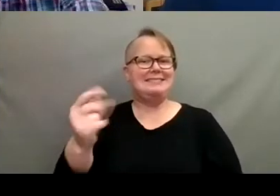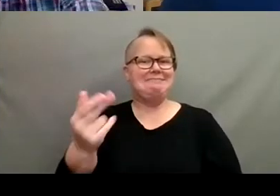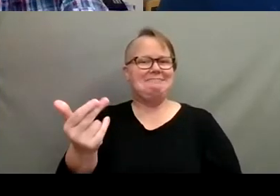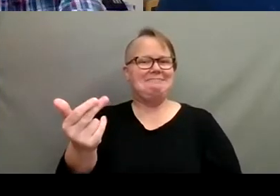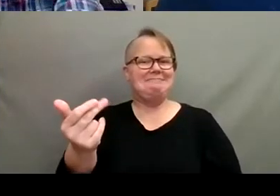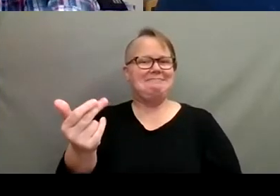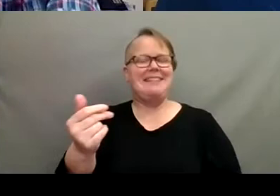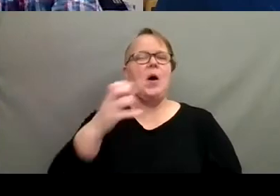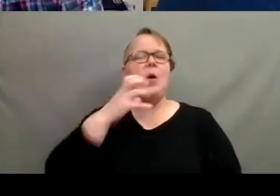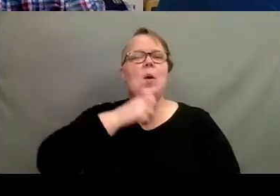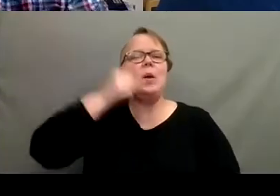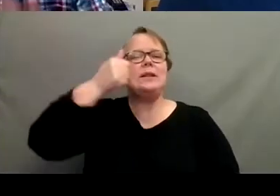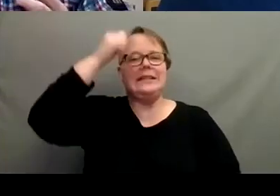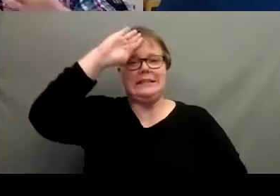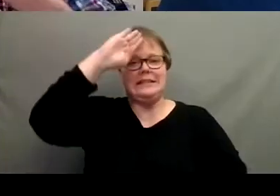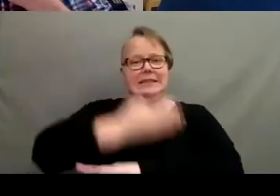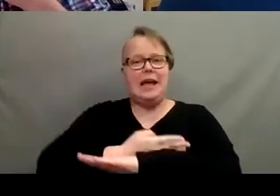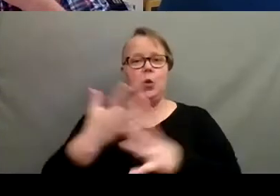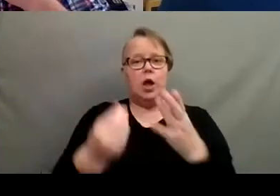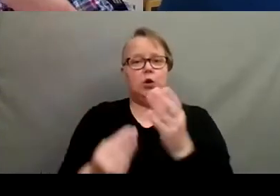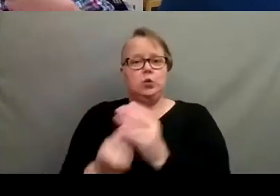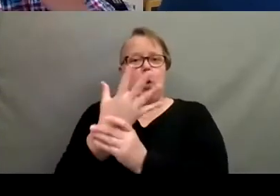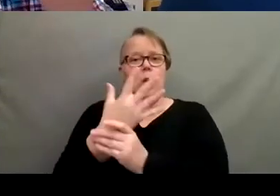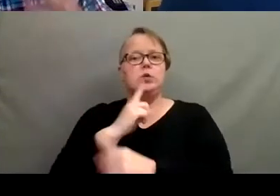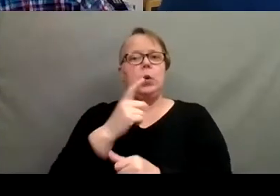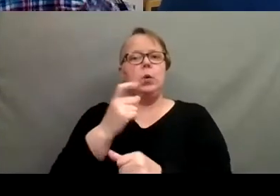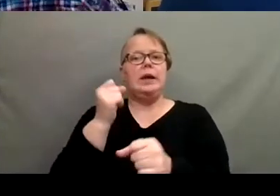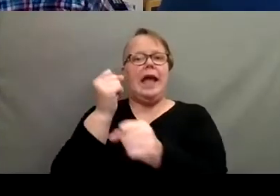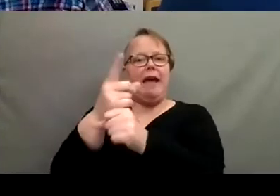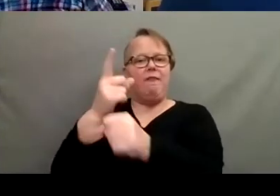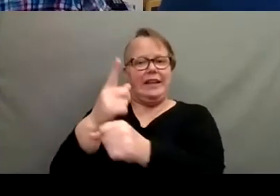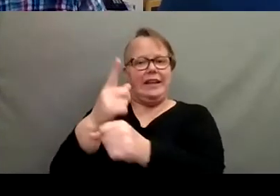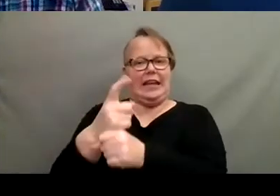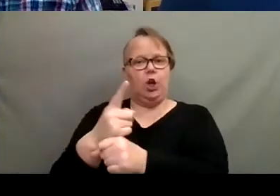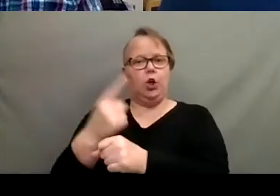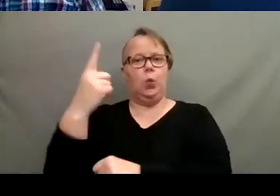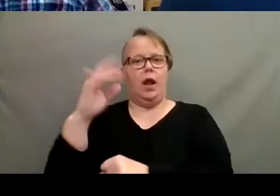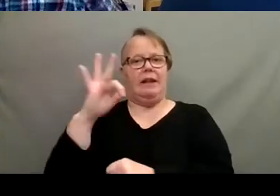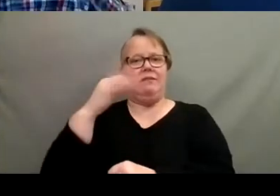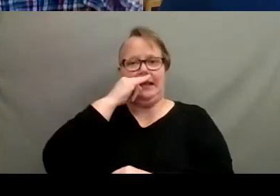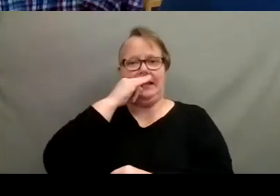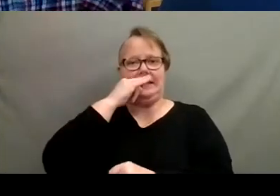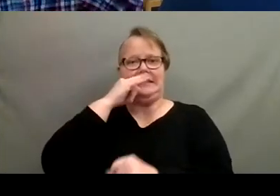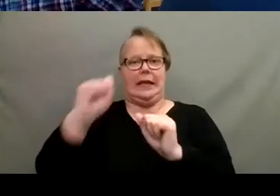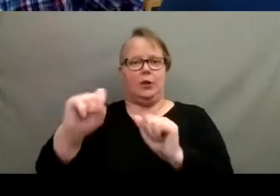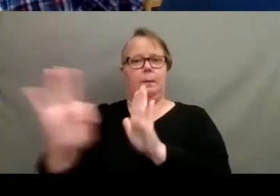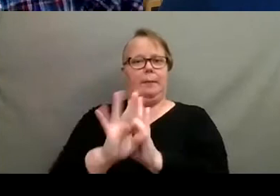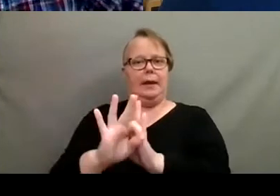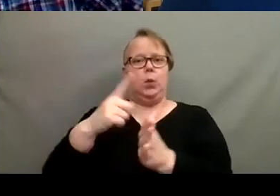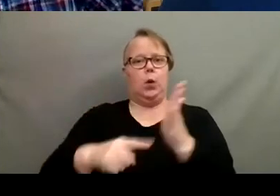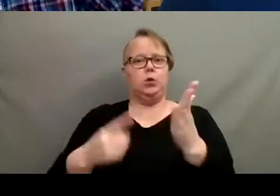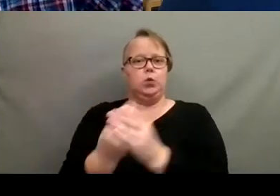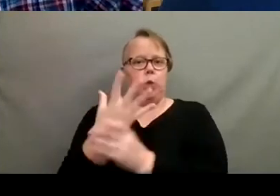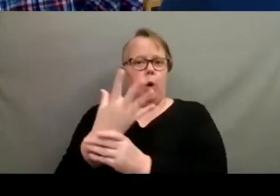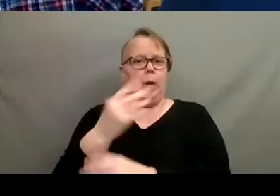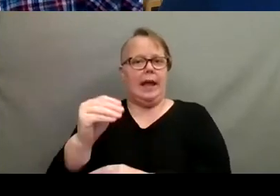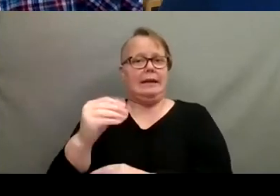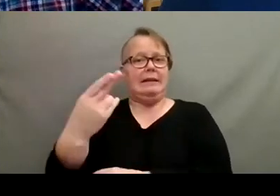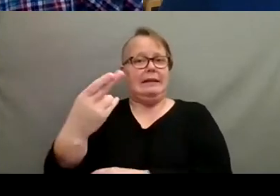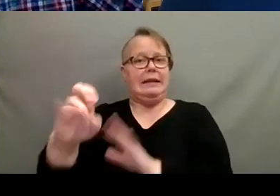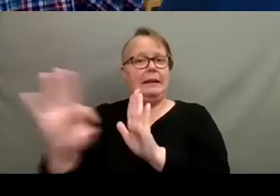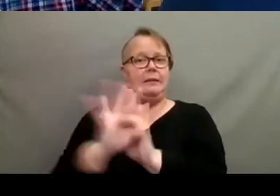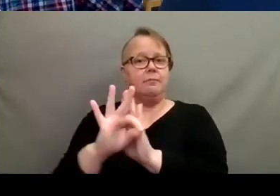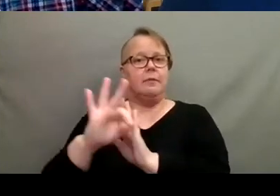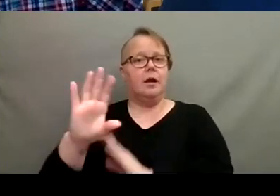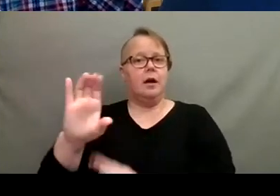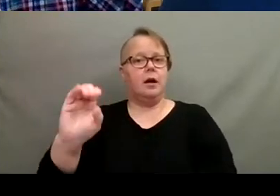Our oldest son wanted to grow it. we, each year we let one of the kids pick something to grow and he wanted to try cotton this year. So we've been having them try